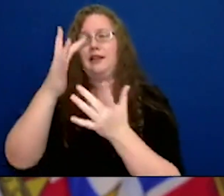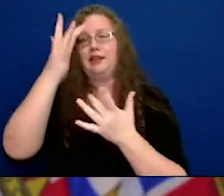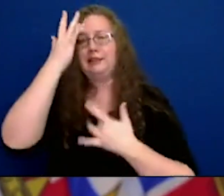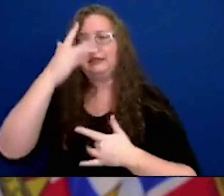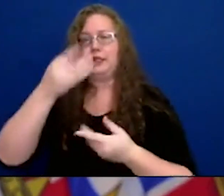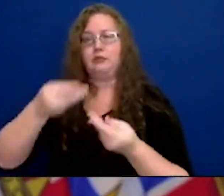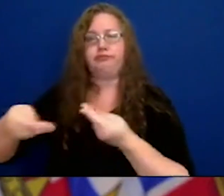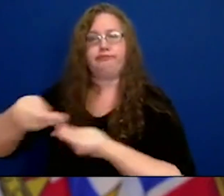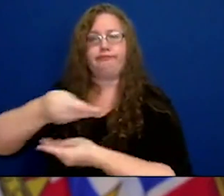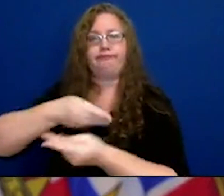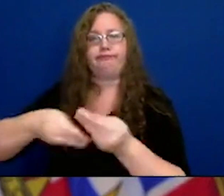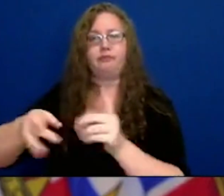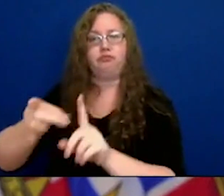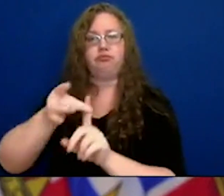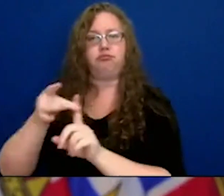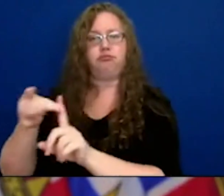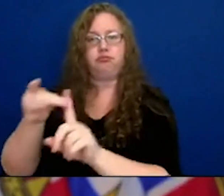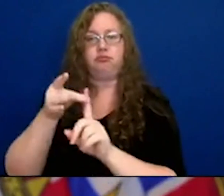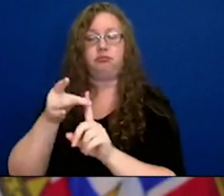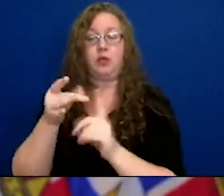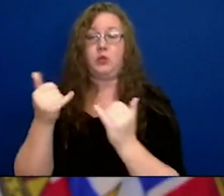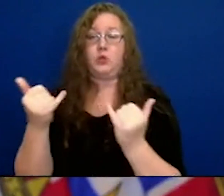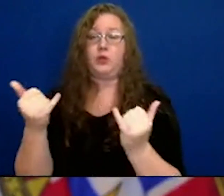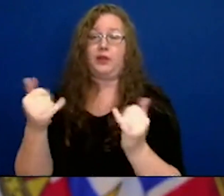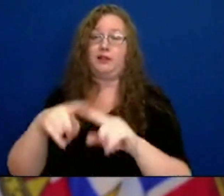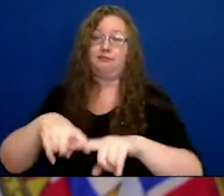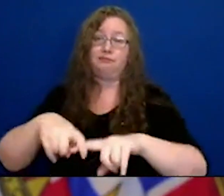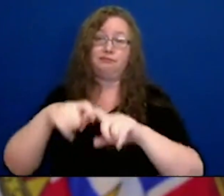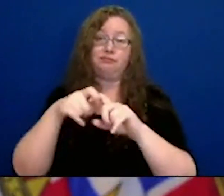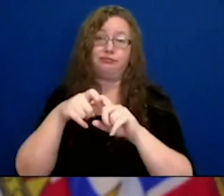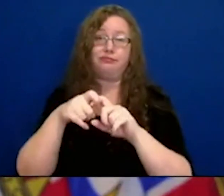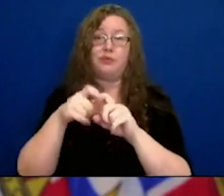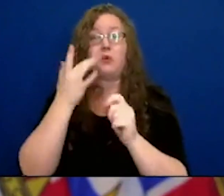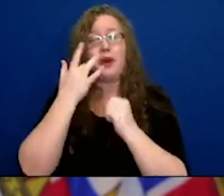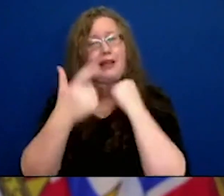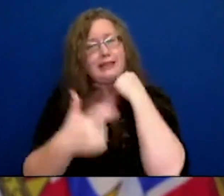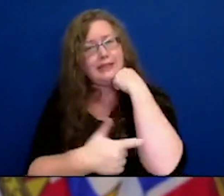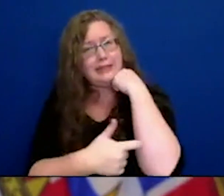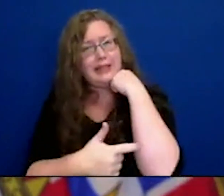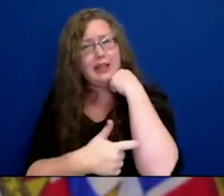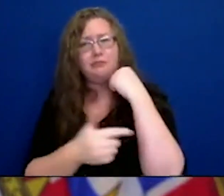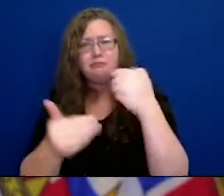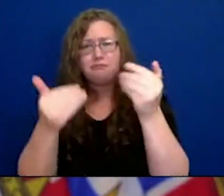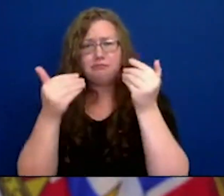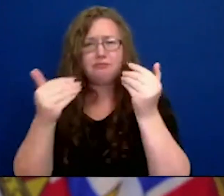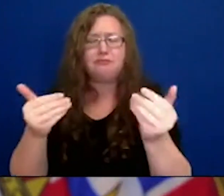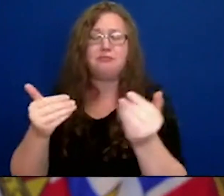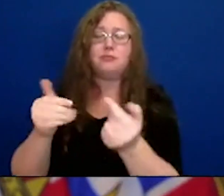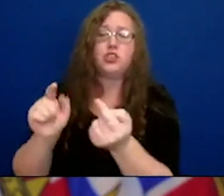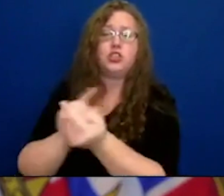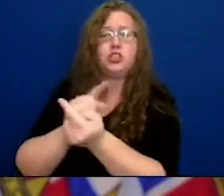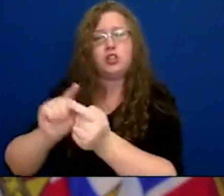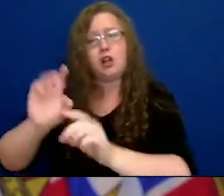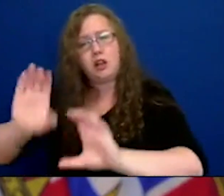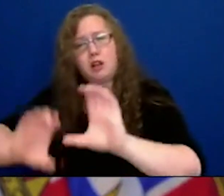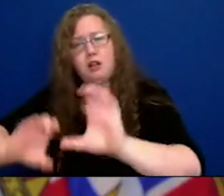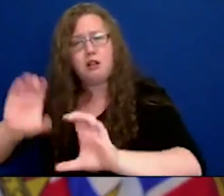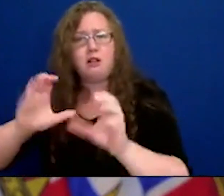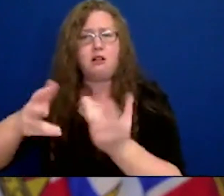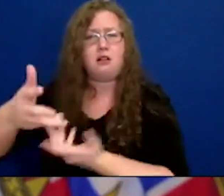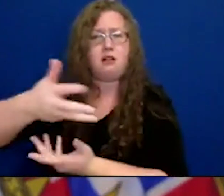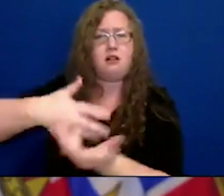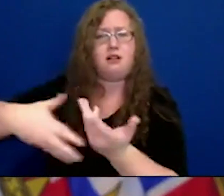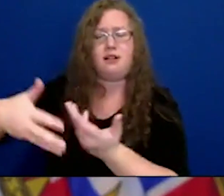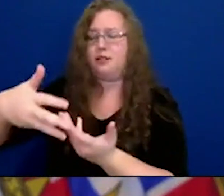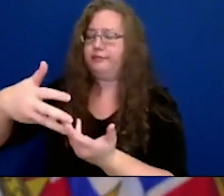that temptation unfortunately away. And make sure that we're not giving those opportunities for the virus to take